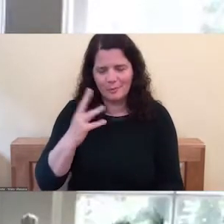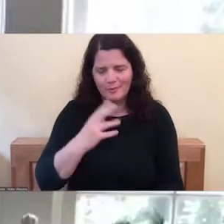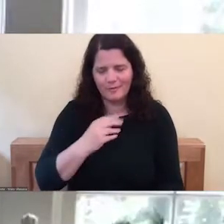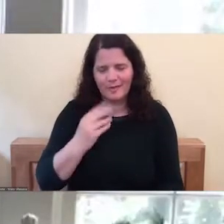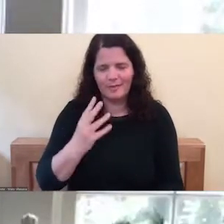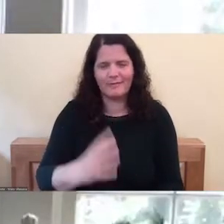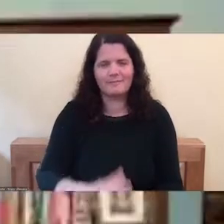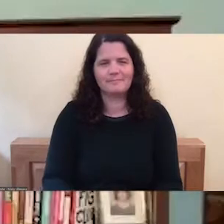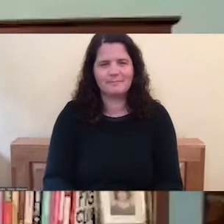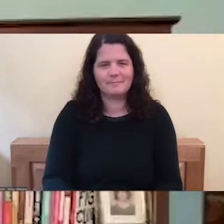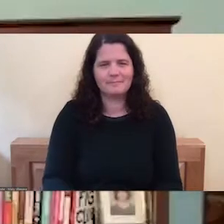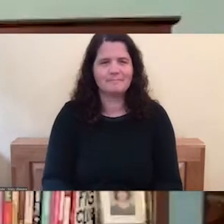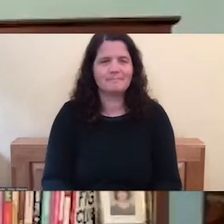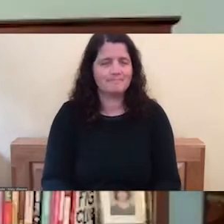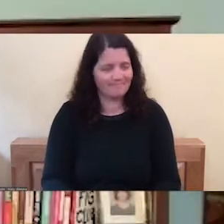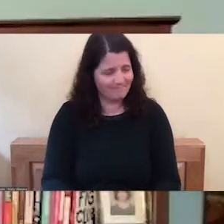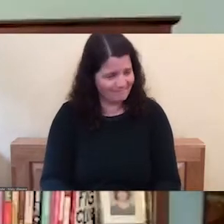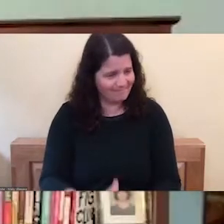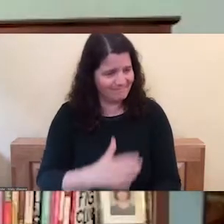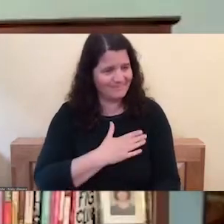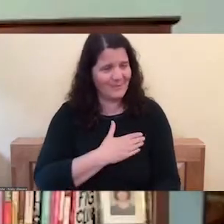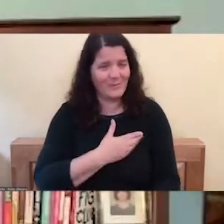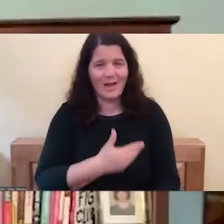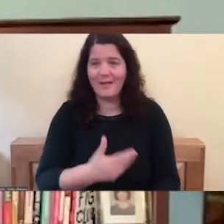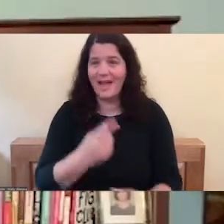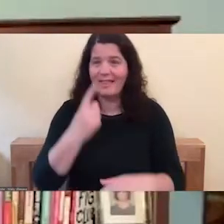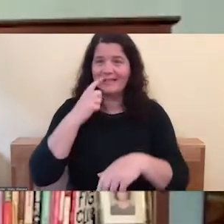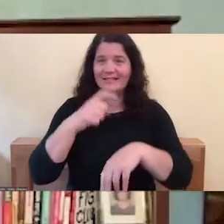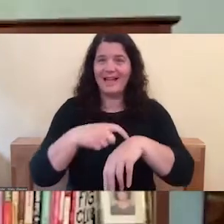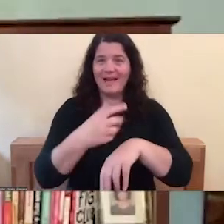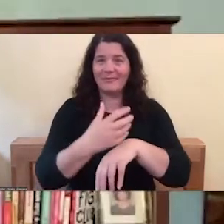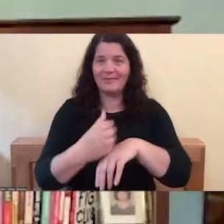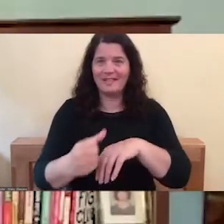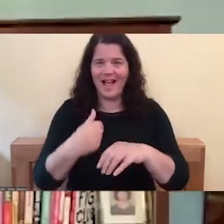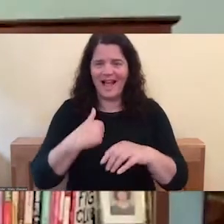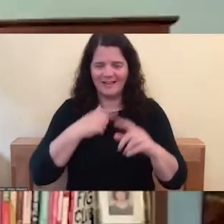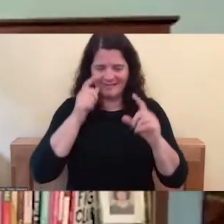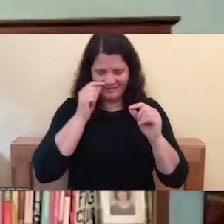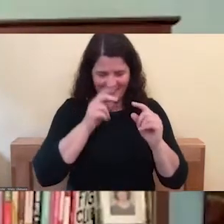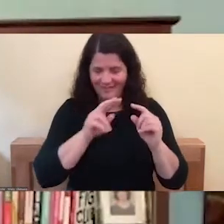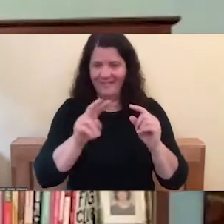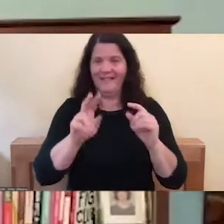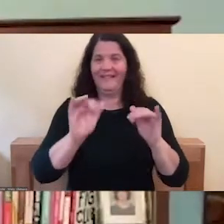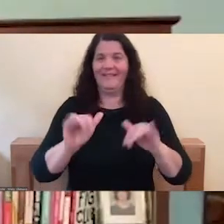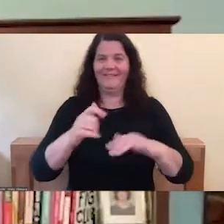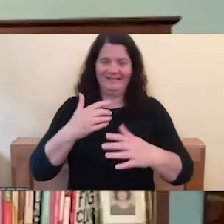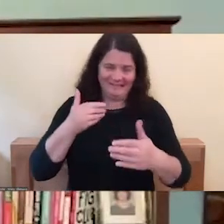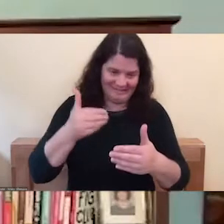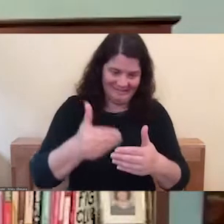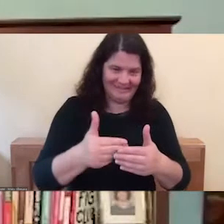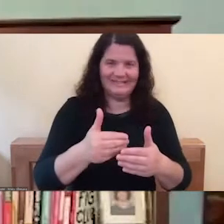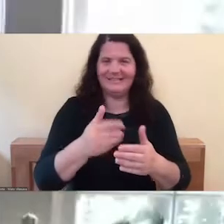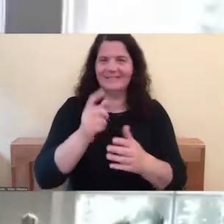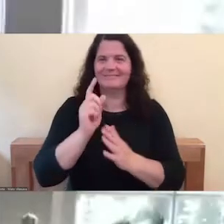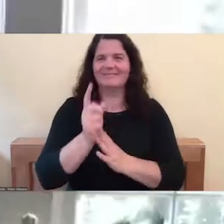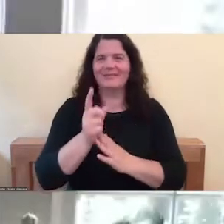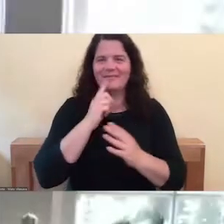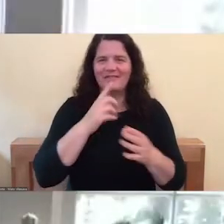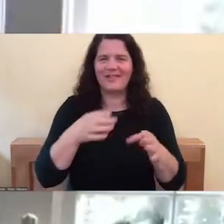um you're welcome so i guess we're out of time i think you brought us up to the to the moment sorry about that but